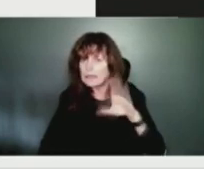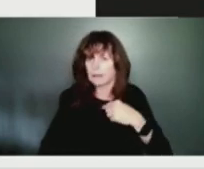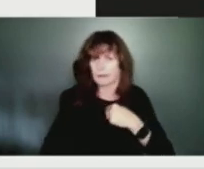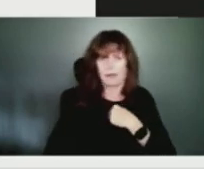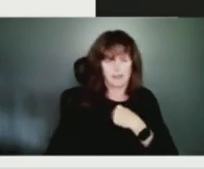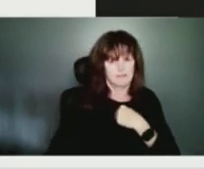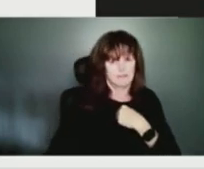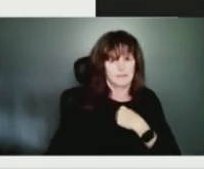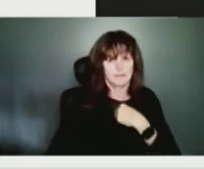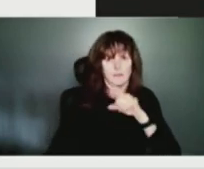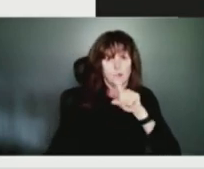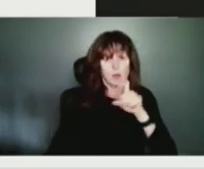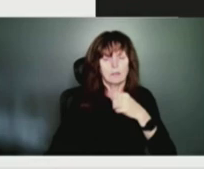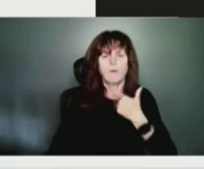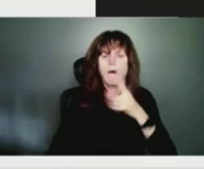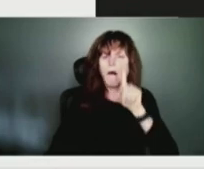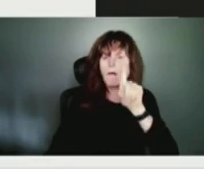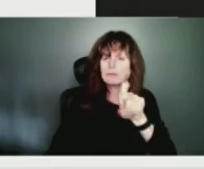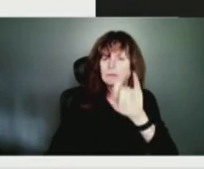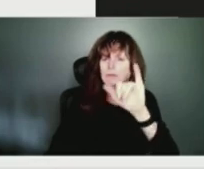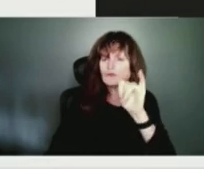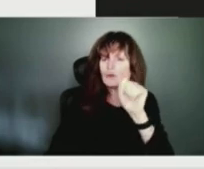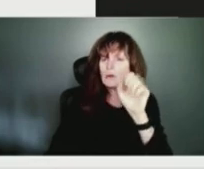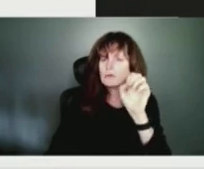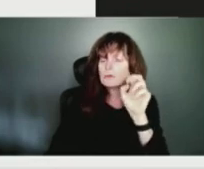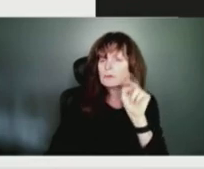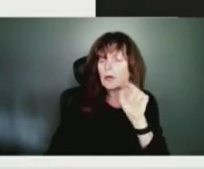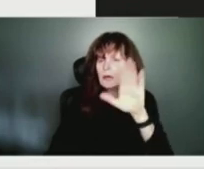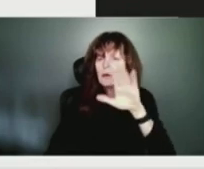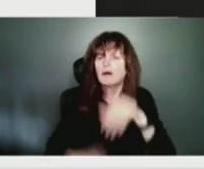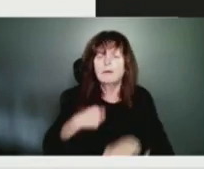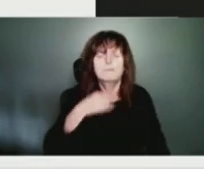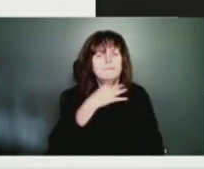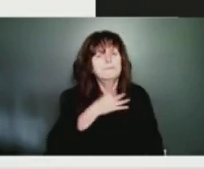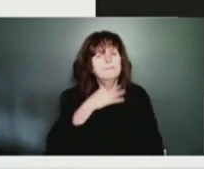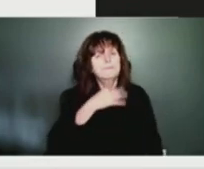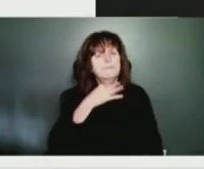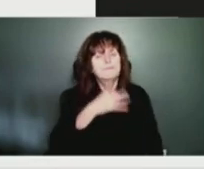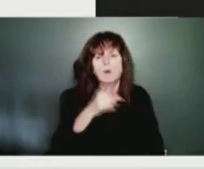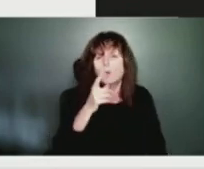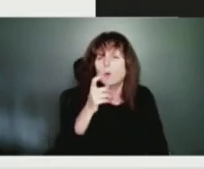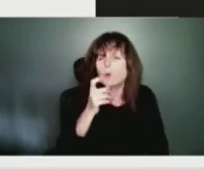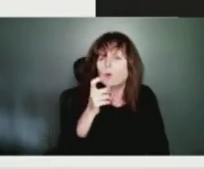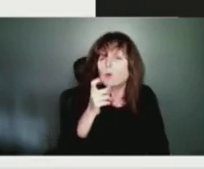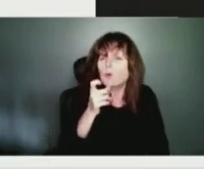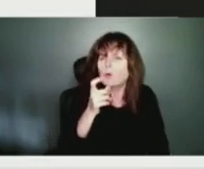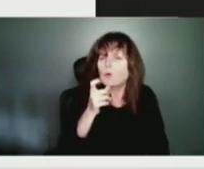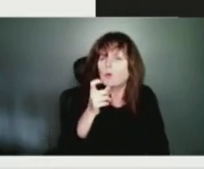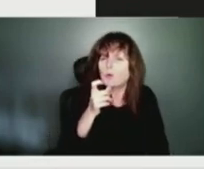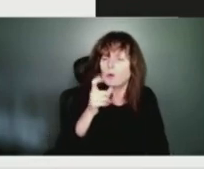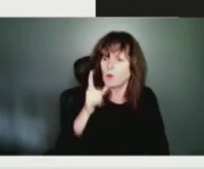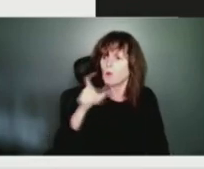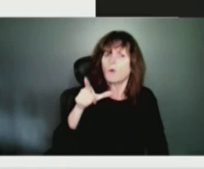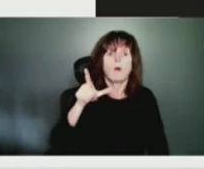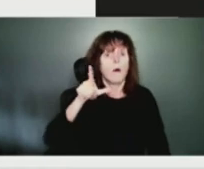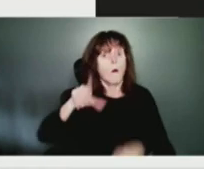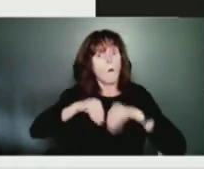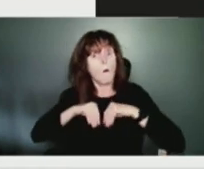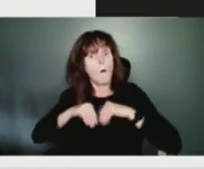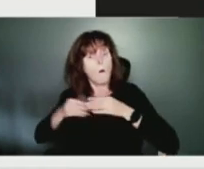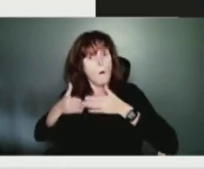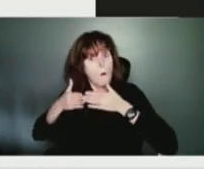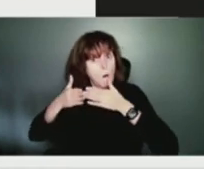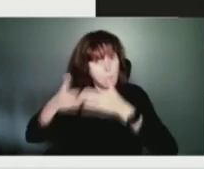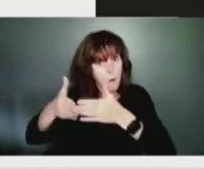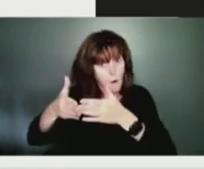wondering for anyone who might be a boat owner in the province, have you guys come to a decision on whether or not they should be pulling those for this weekend or